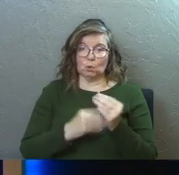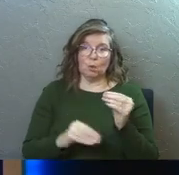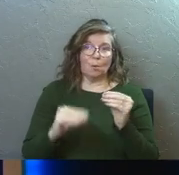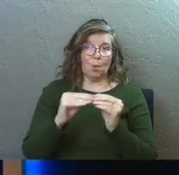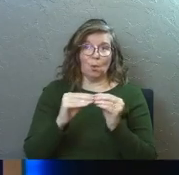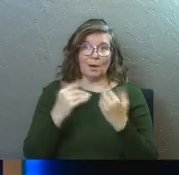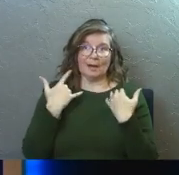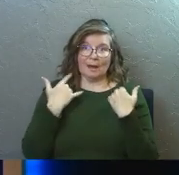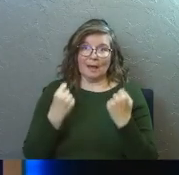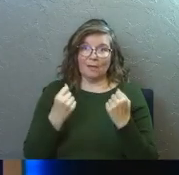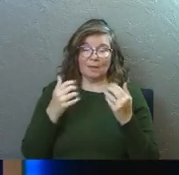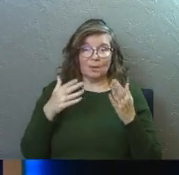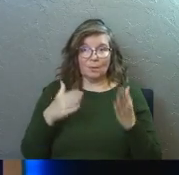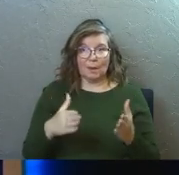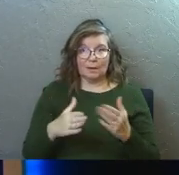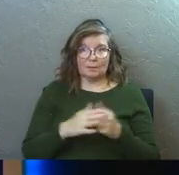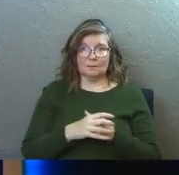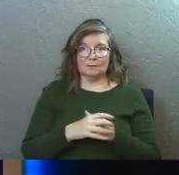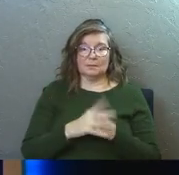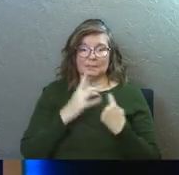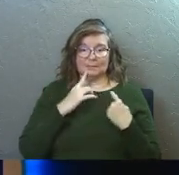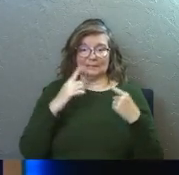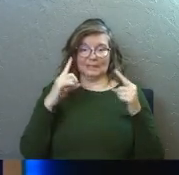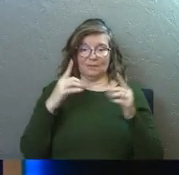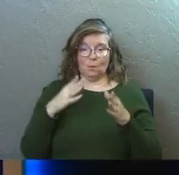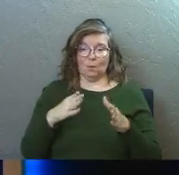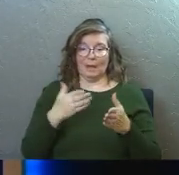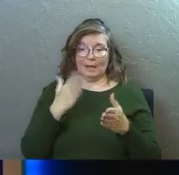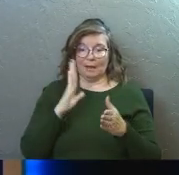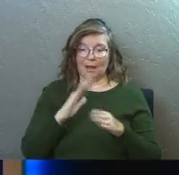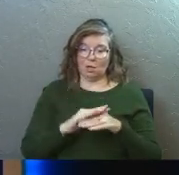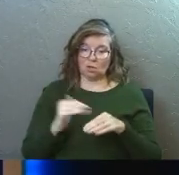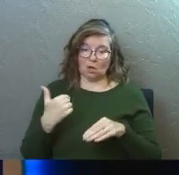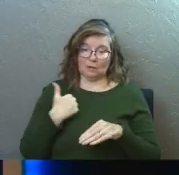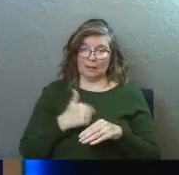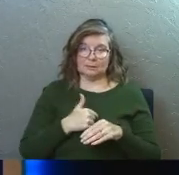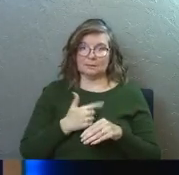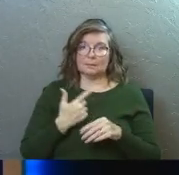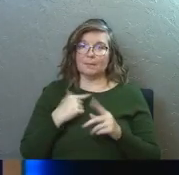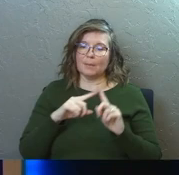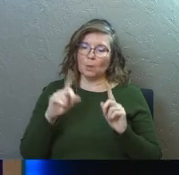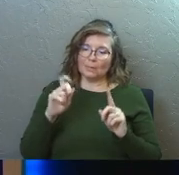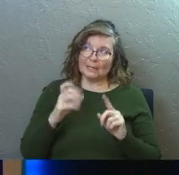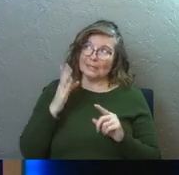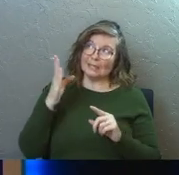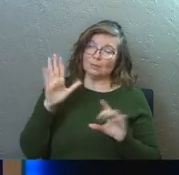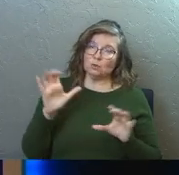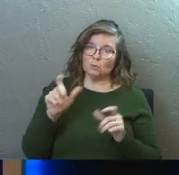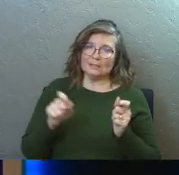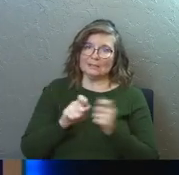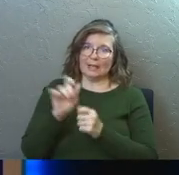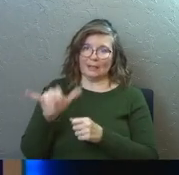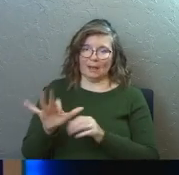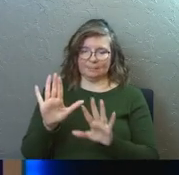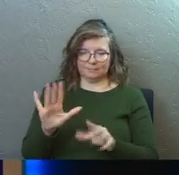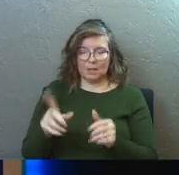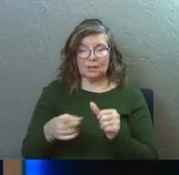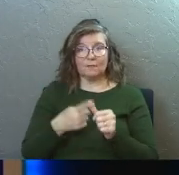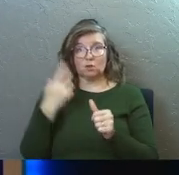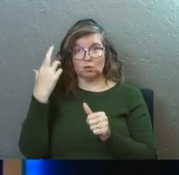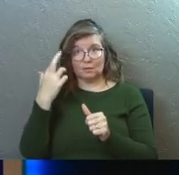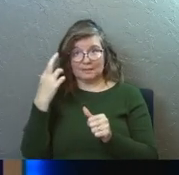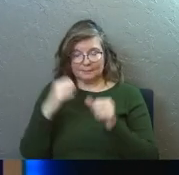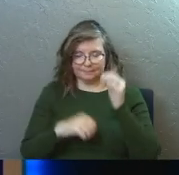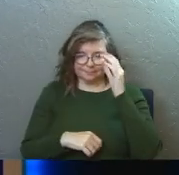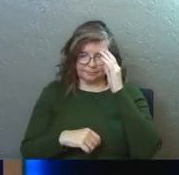right, in a healthy way, to be successful in the way that God has called us too, but we need Him to do exactly that, so that's the first